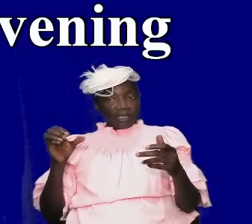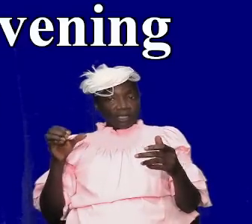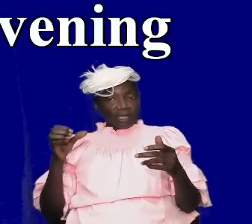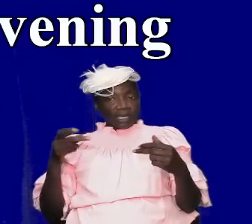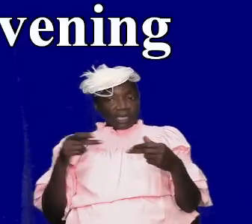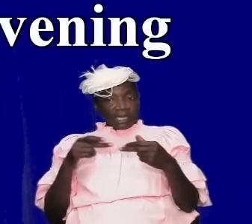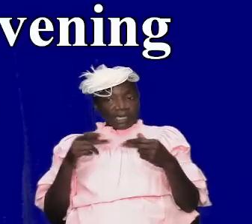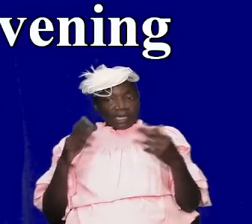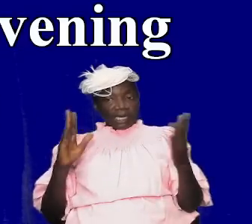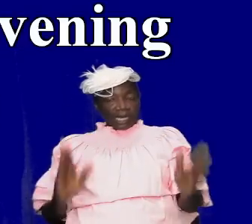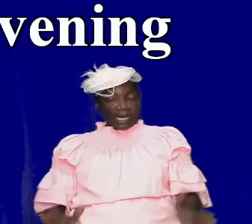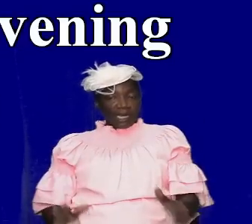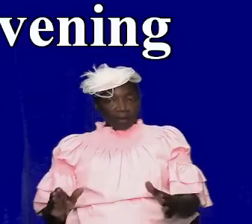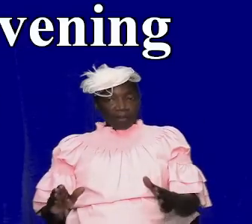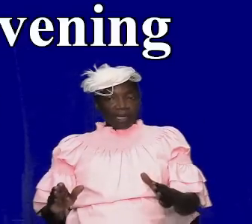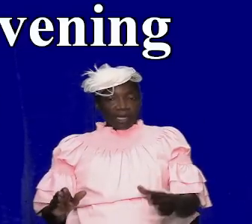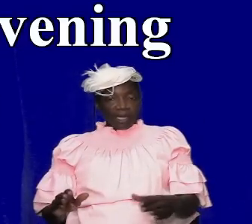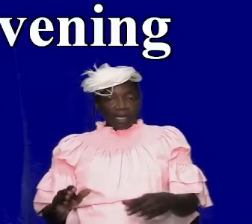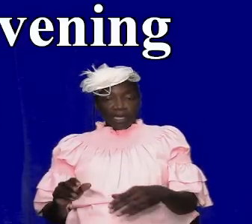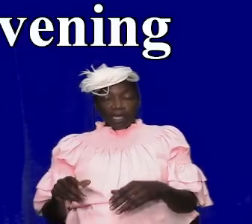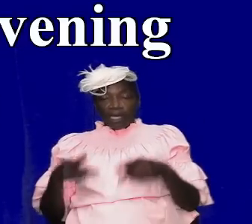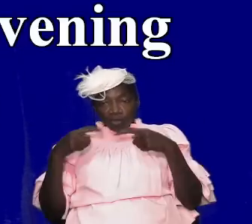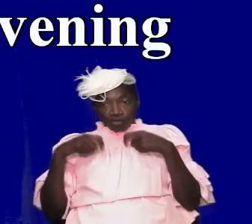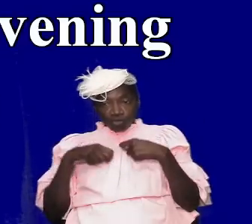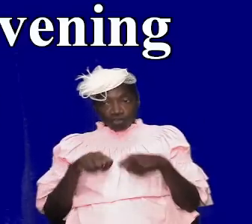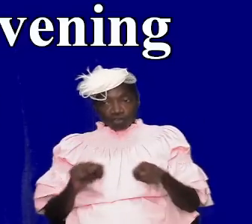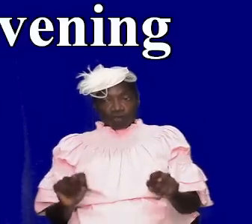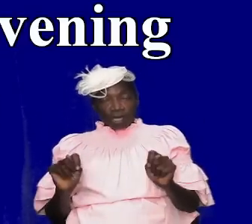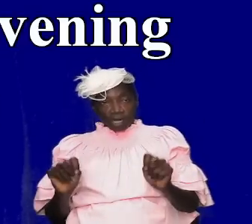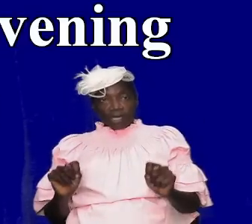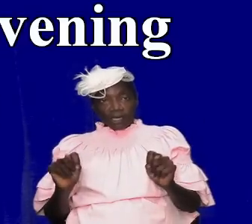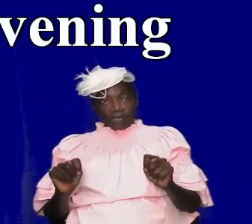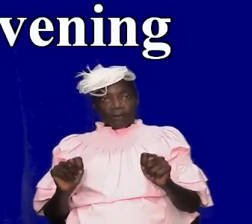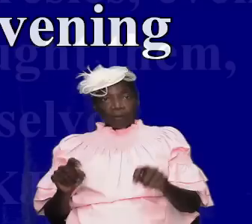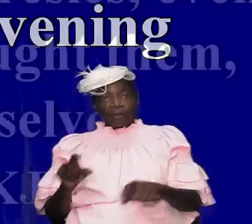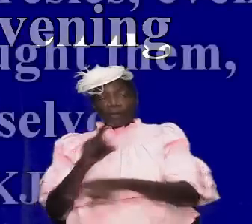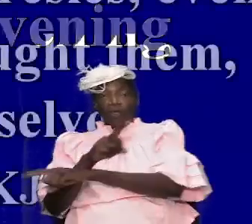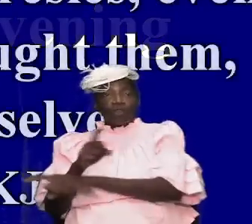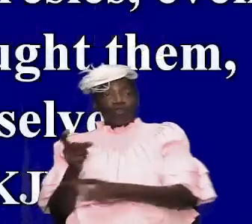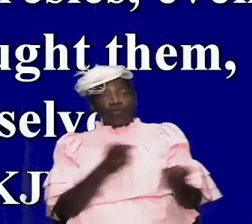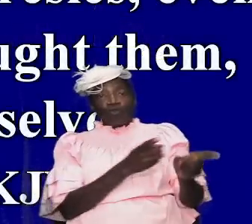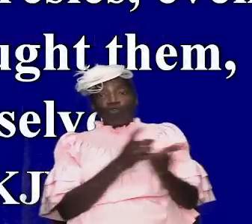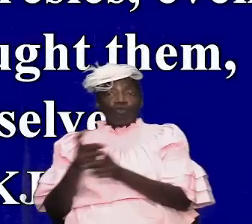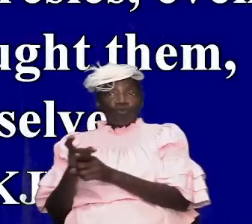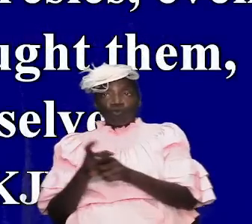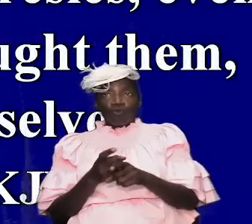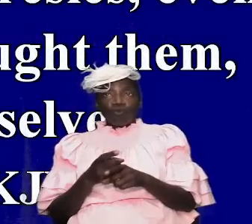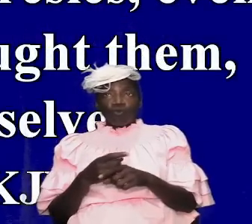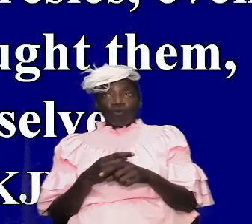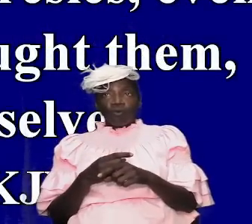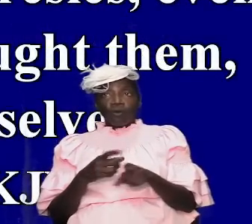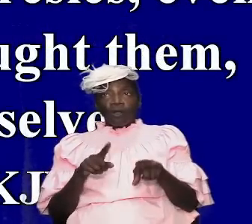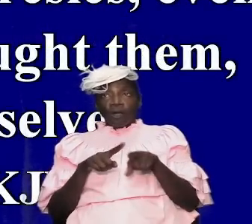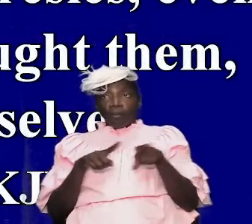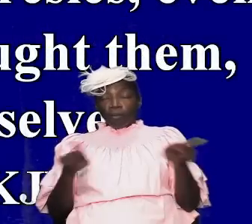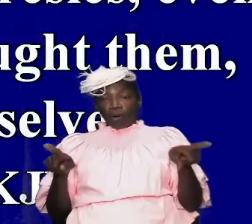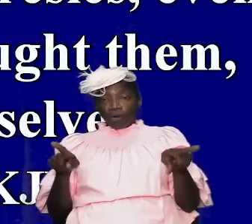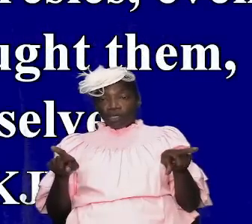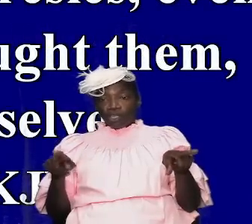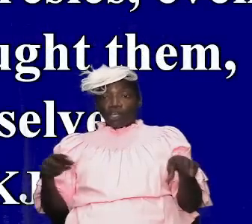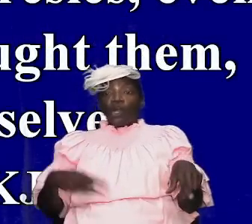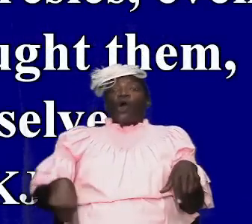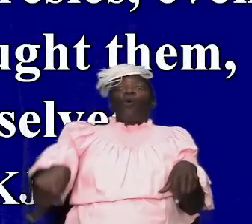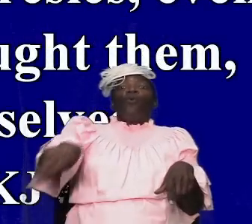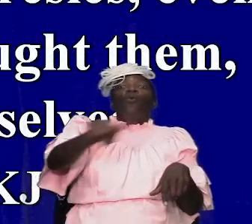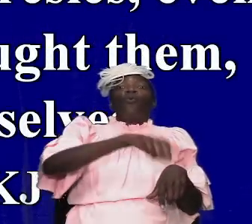the adversary is going over time the adversary is doing what he has to do that is his job but then we too saints